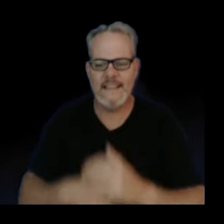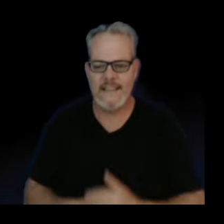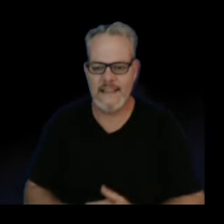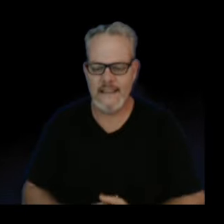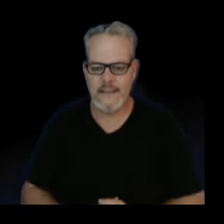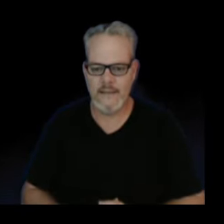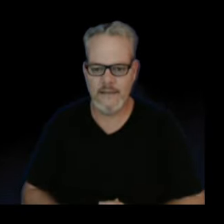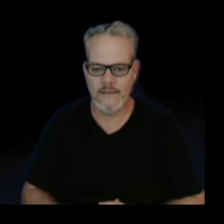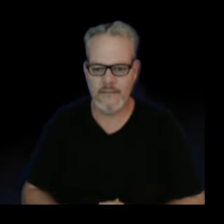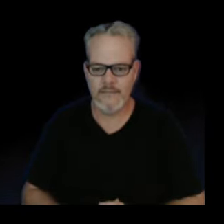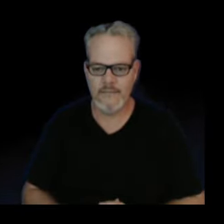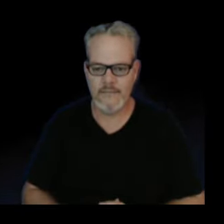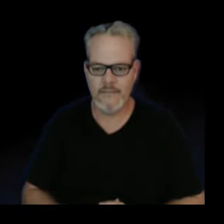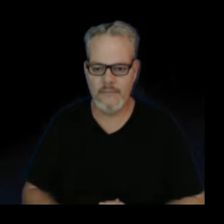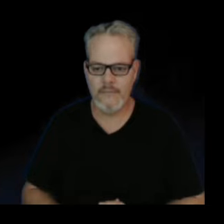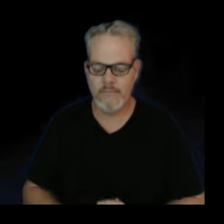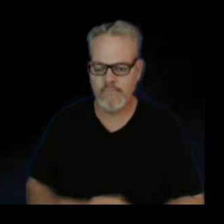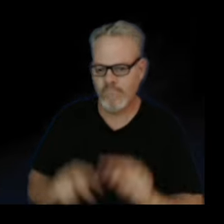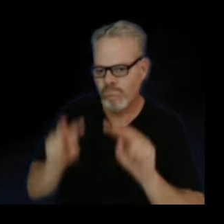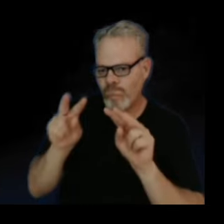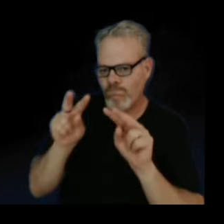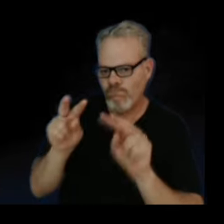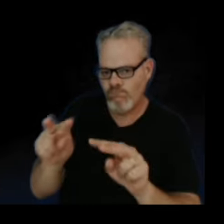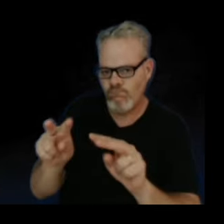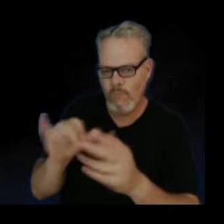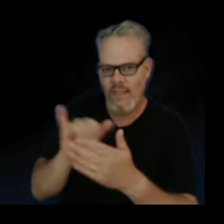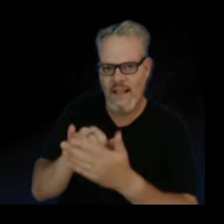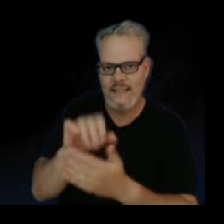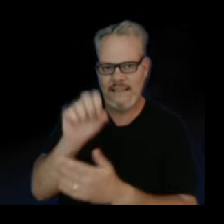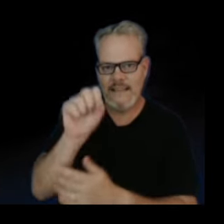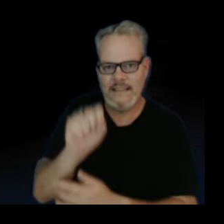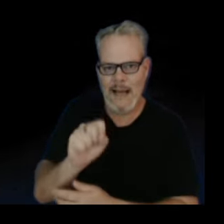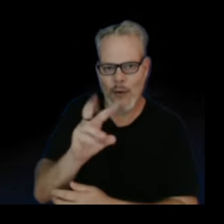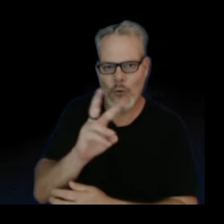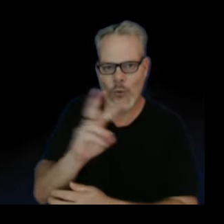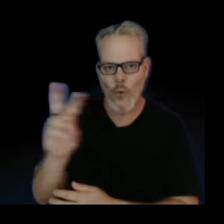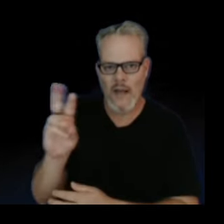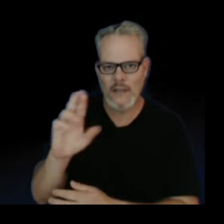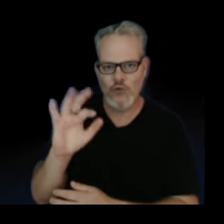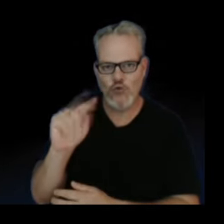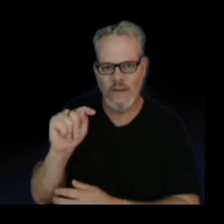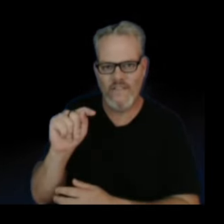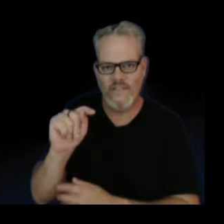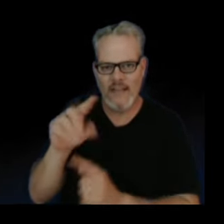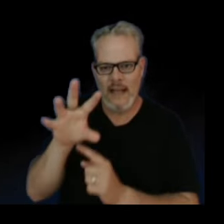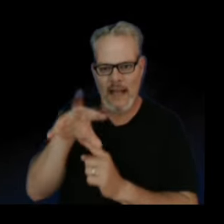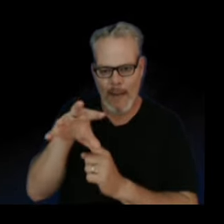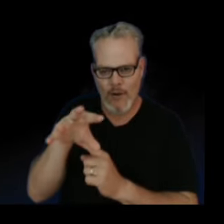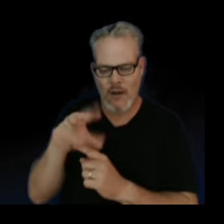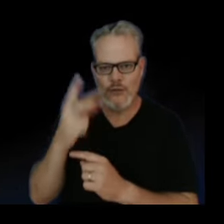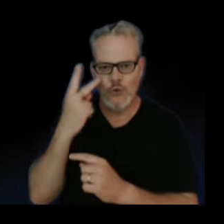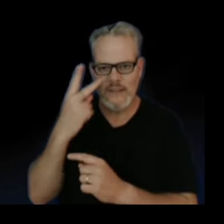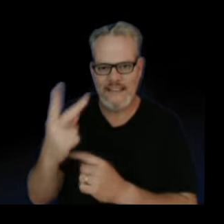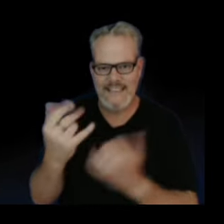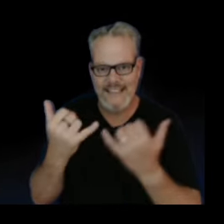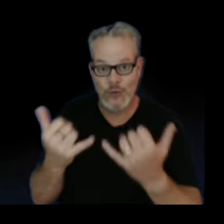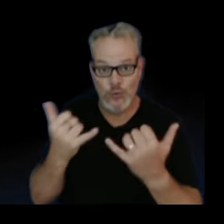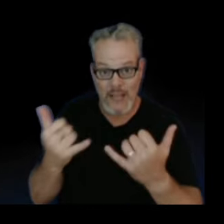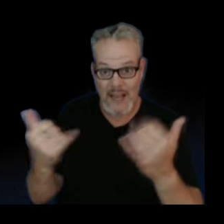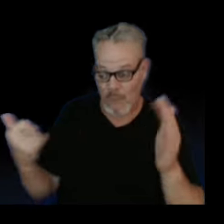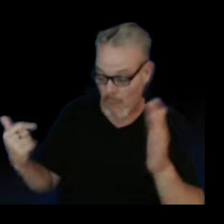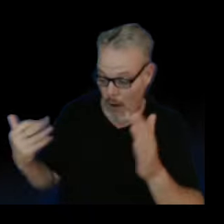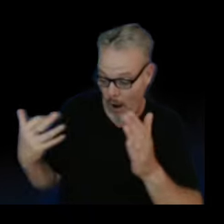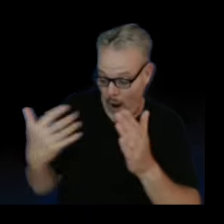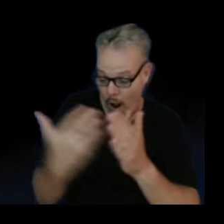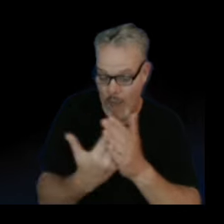That's the view from the S1 web camera out in the southwest rift. We'll let it play all the way to today. You can see how quiet it is